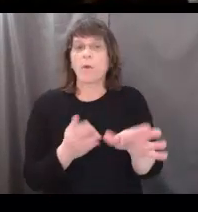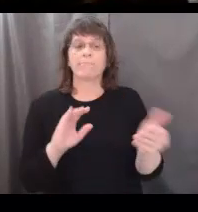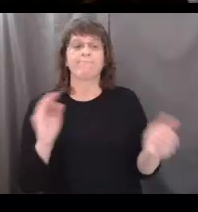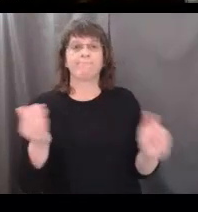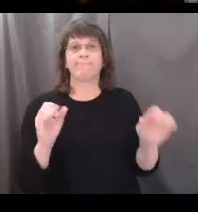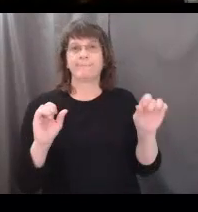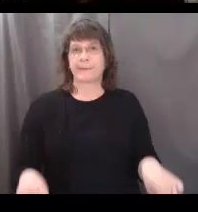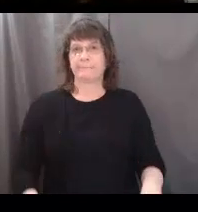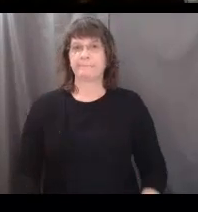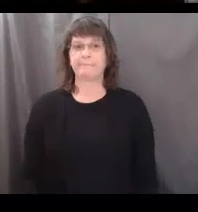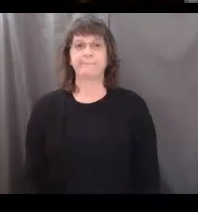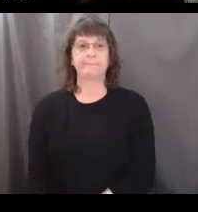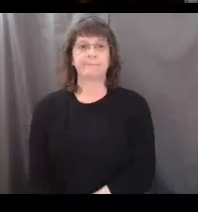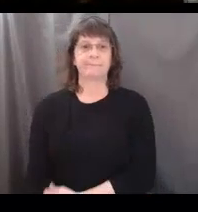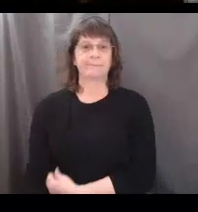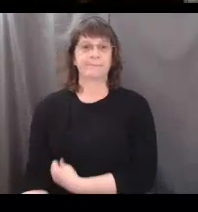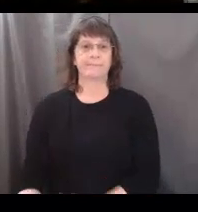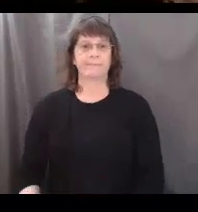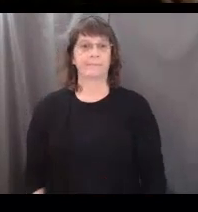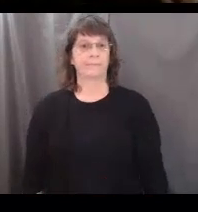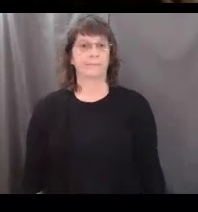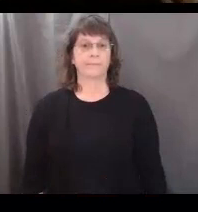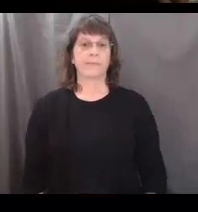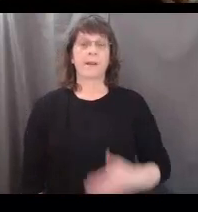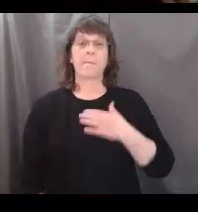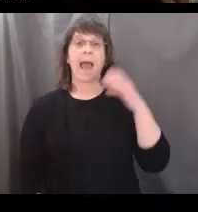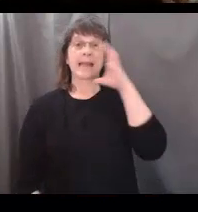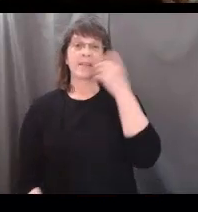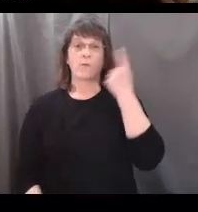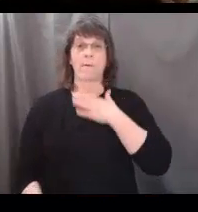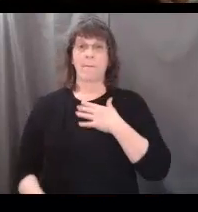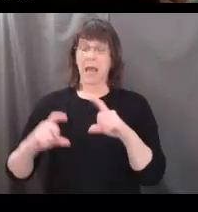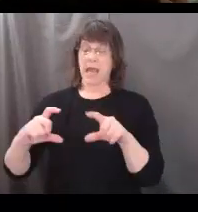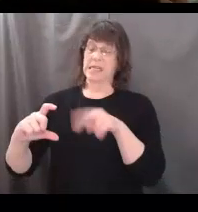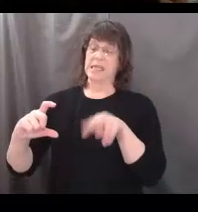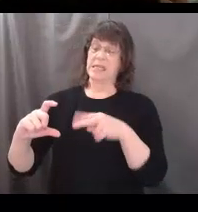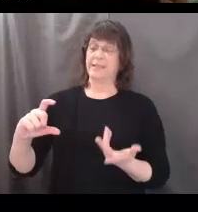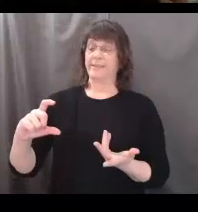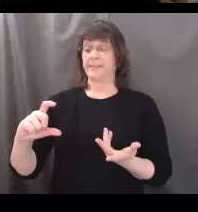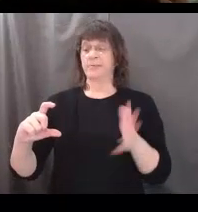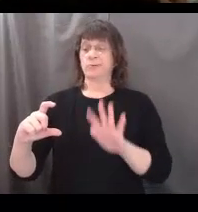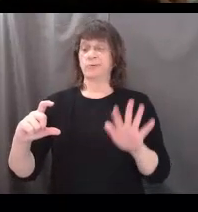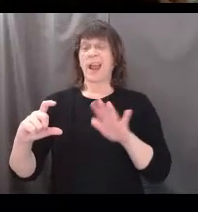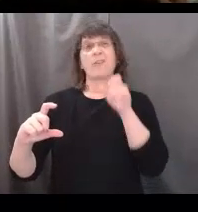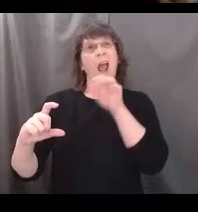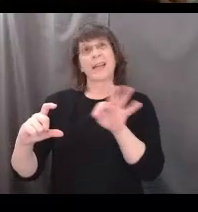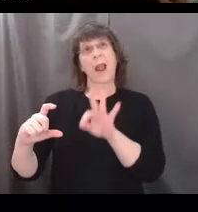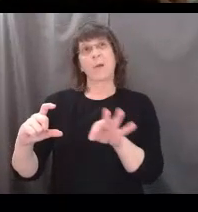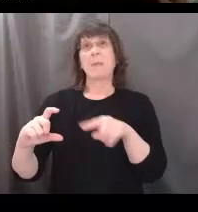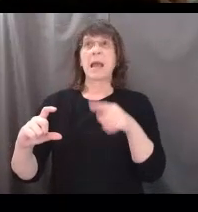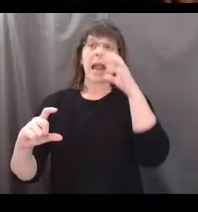when you count the rings later. My guess for my wood cookie is, without counting the rings,